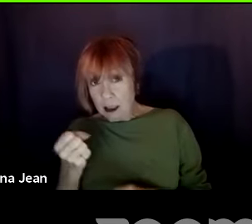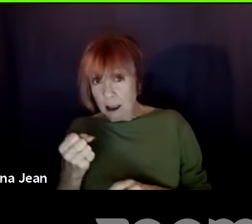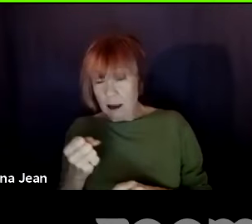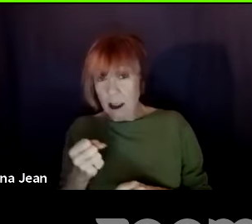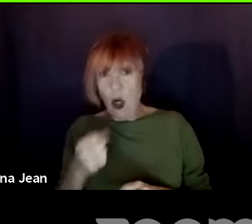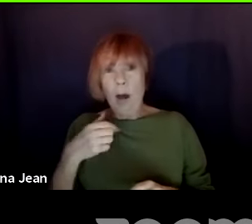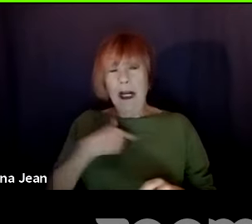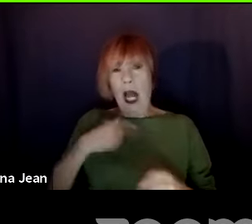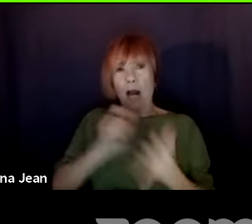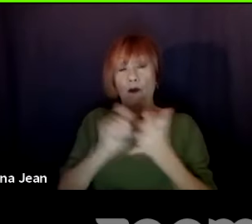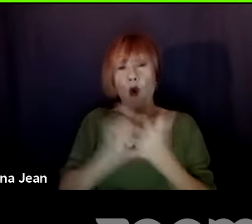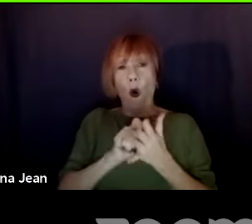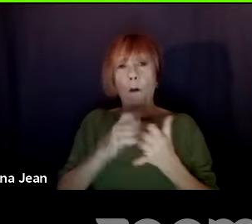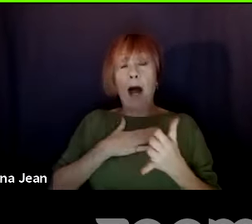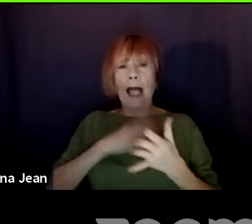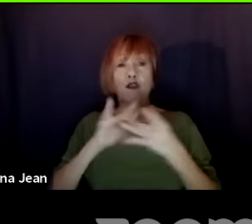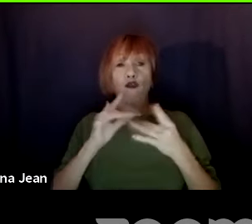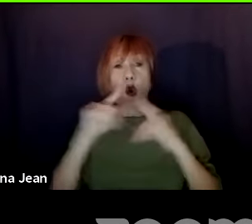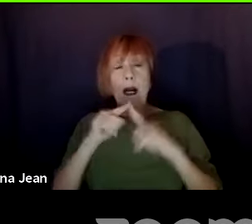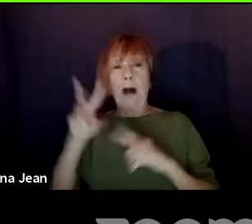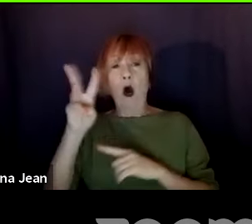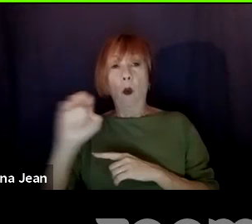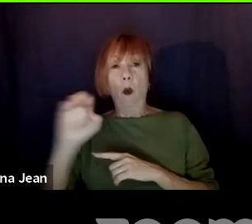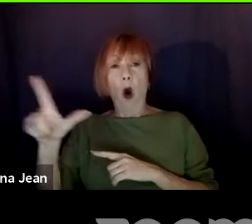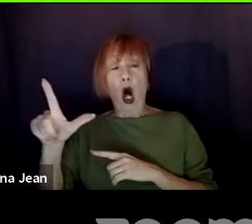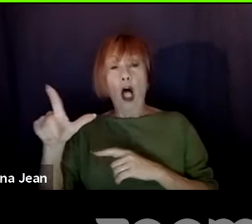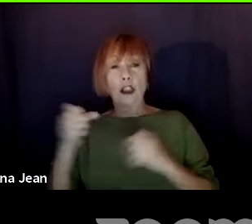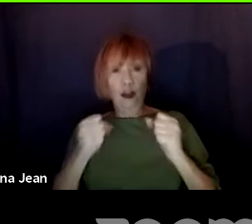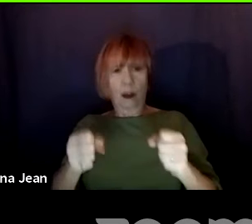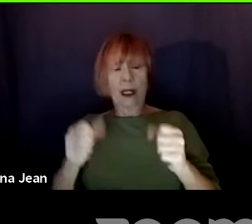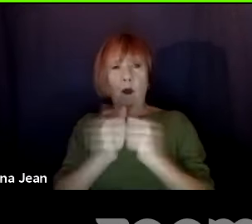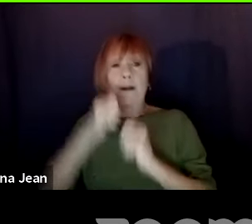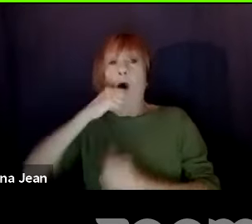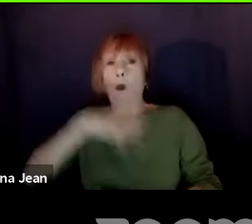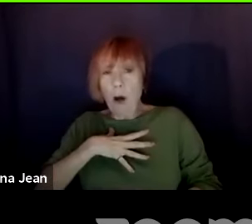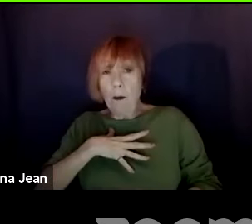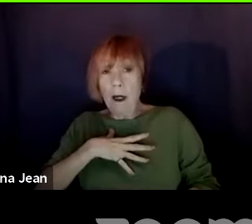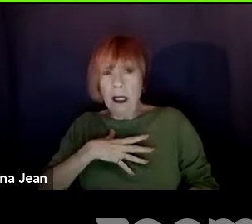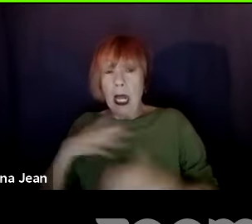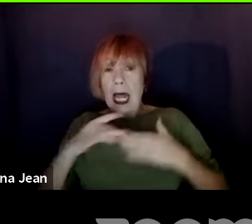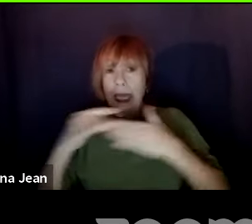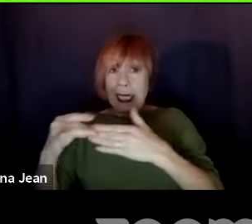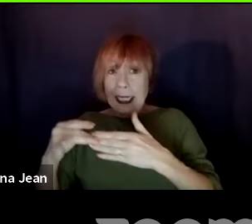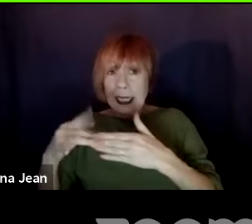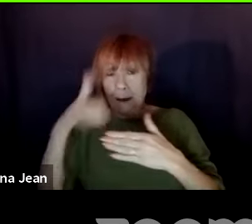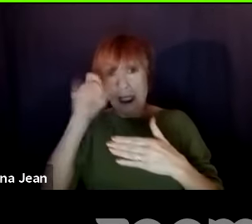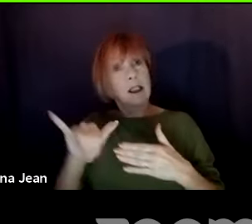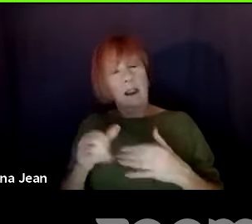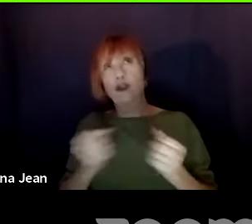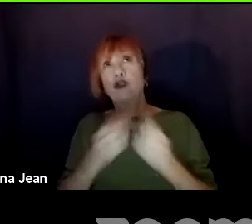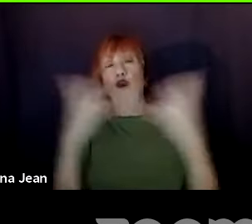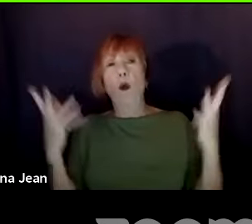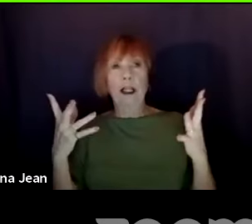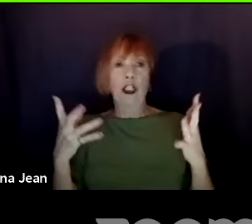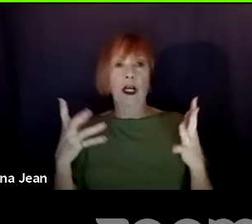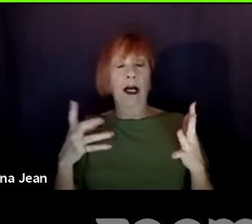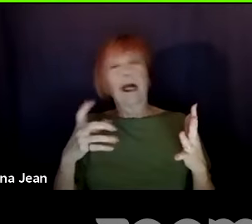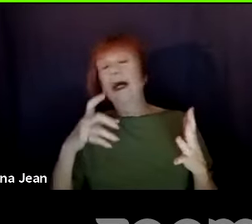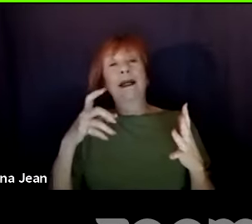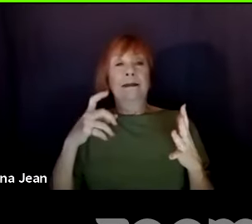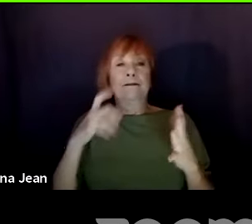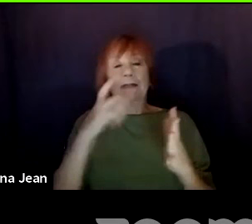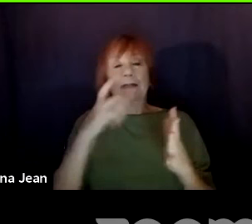gender, anything neutral and like every role, something that anybody, um,